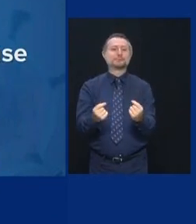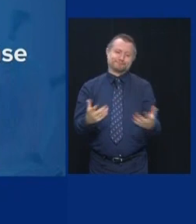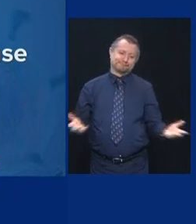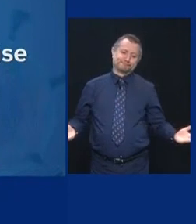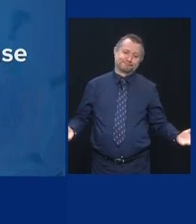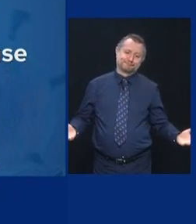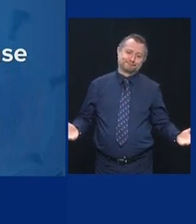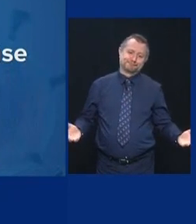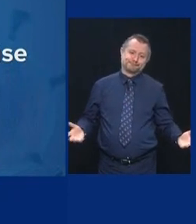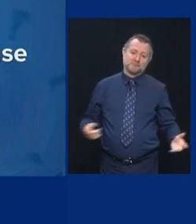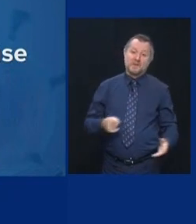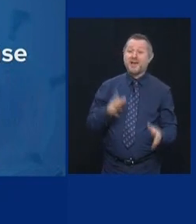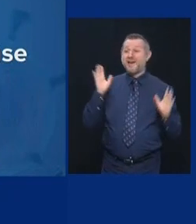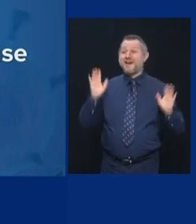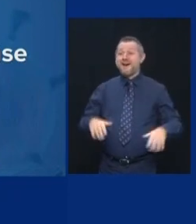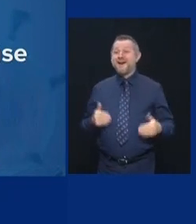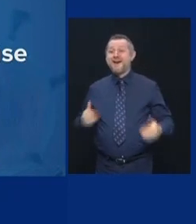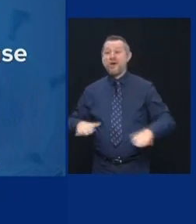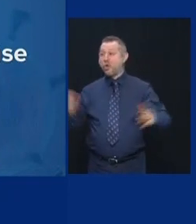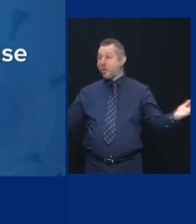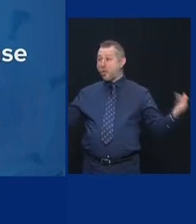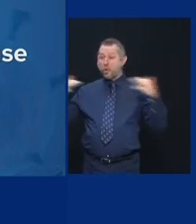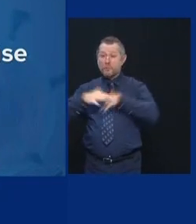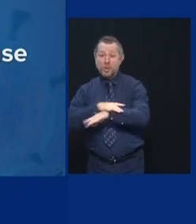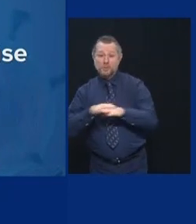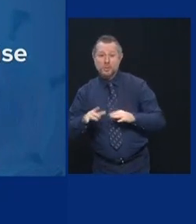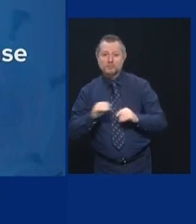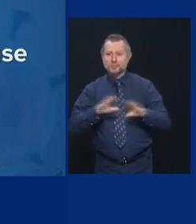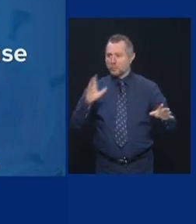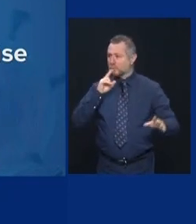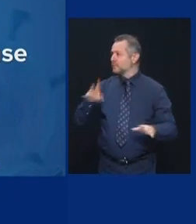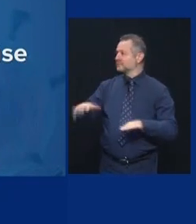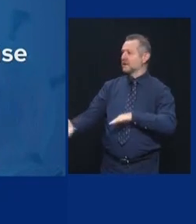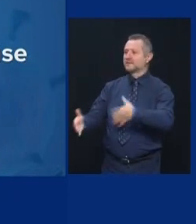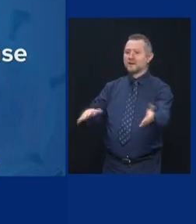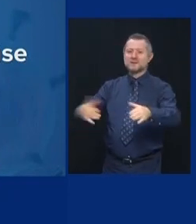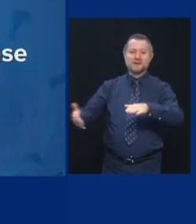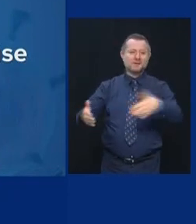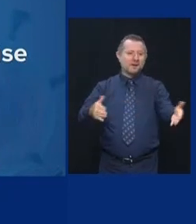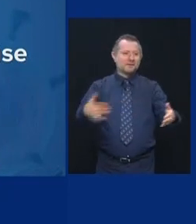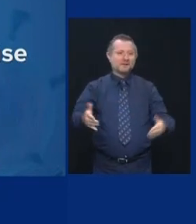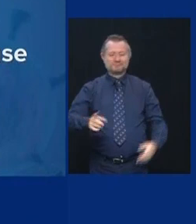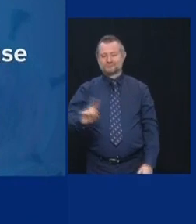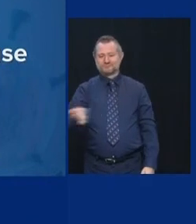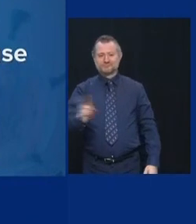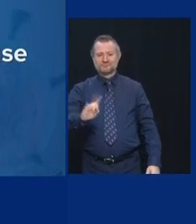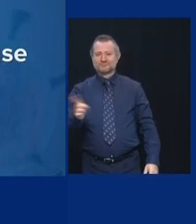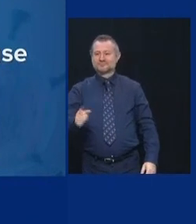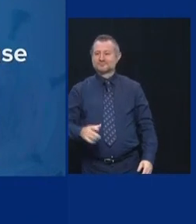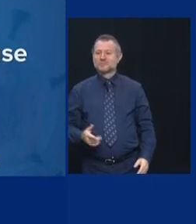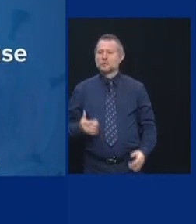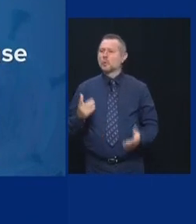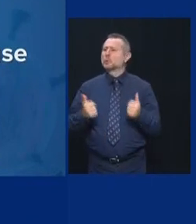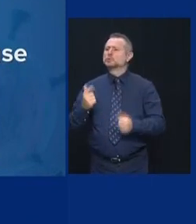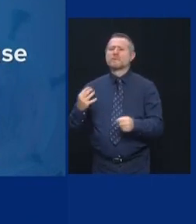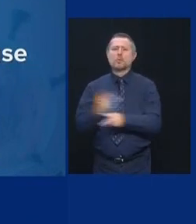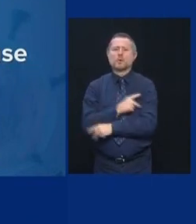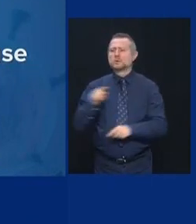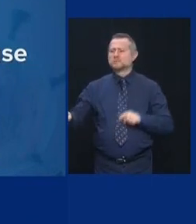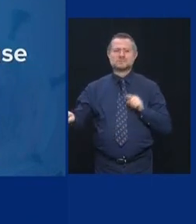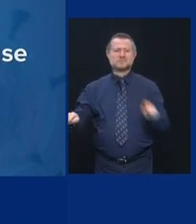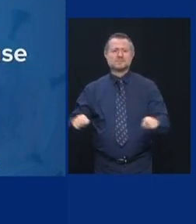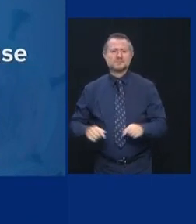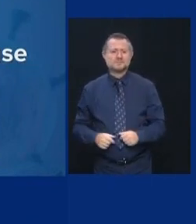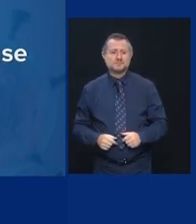spreads. People die. You tell me which is the nice and kind and responsible course of conduct.